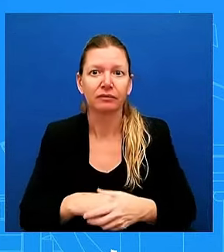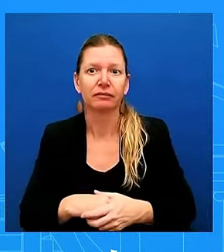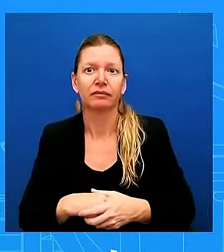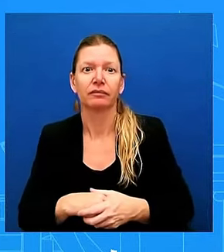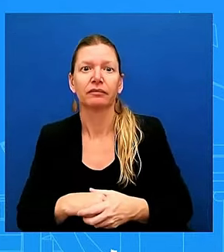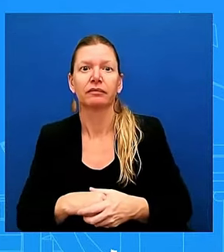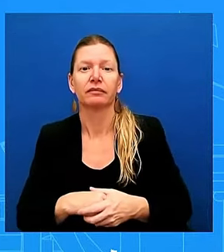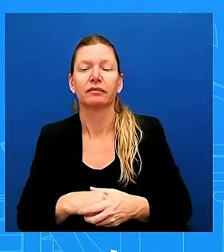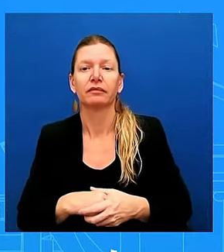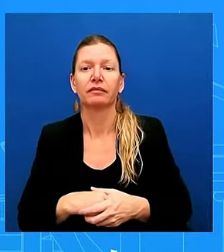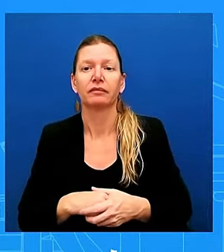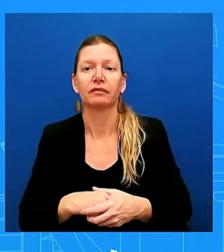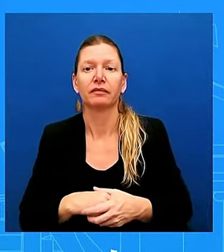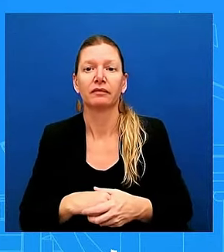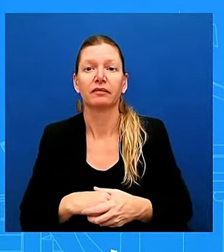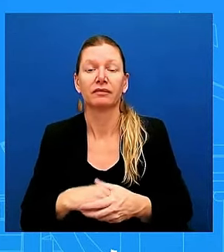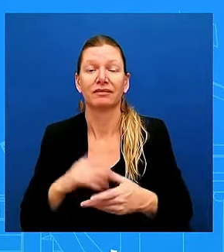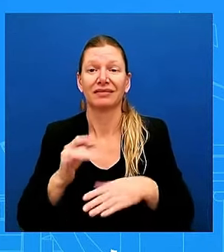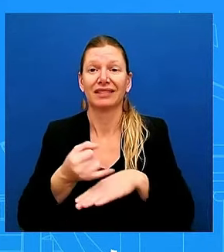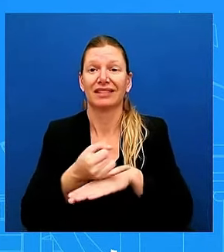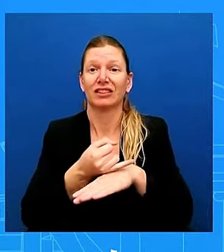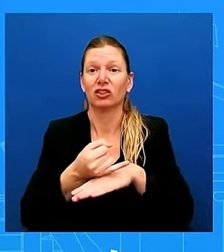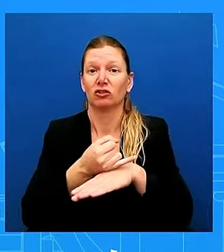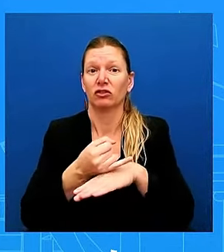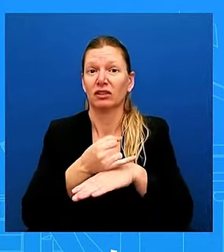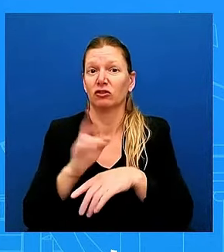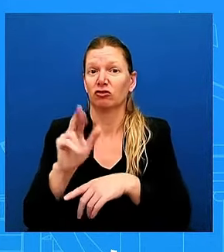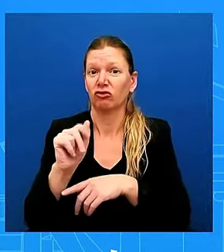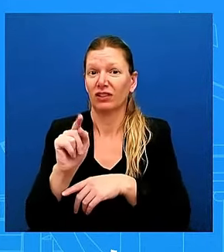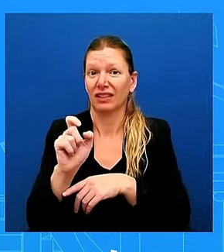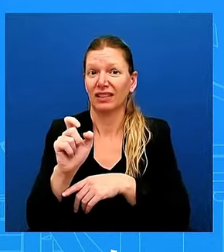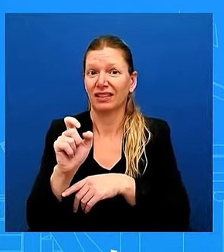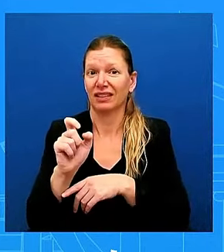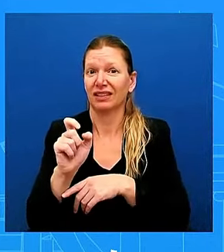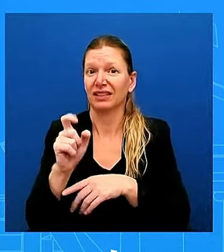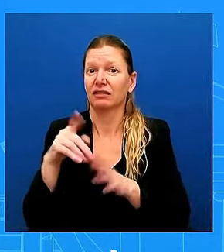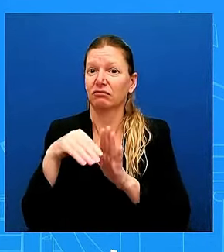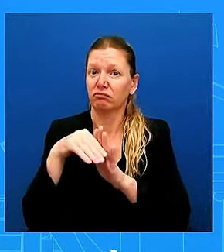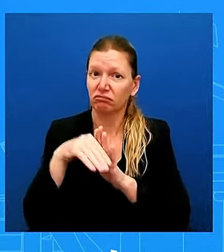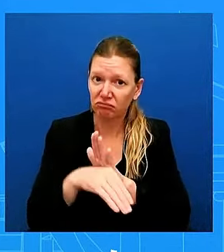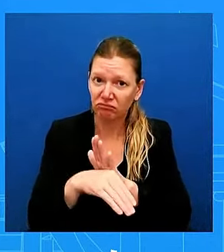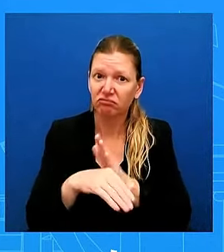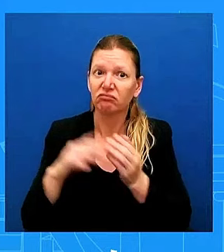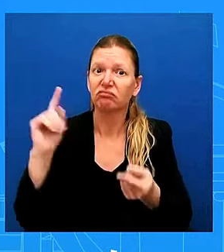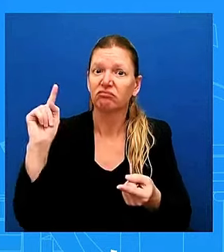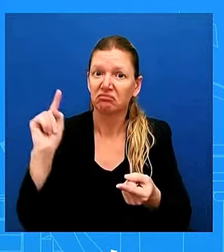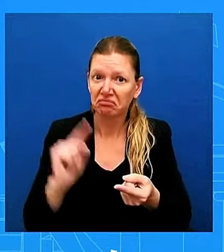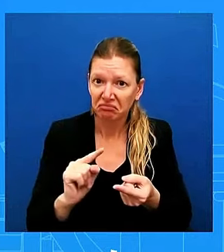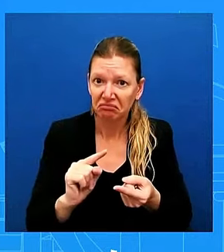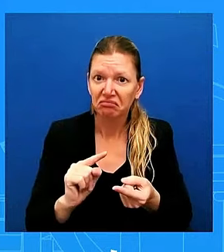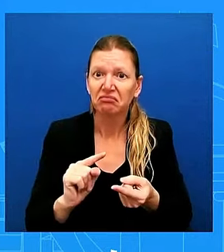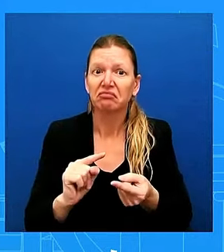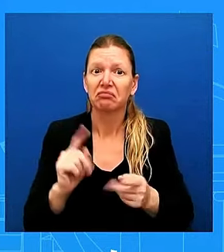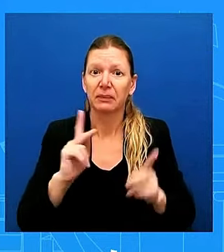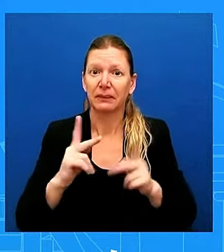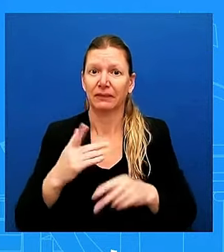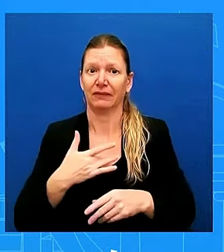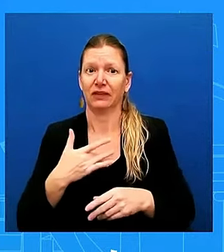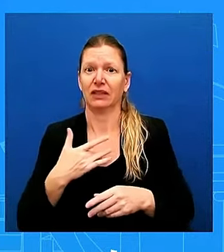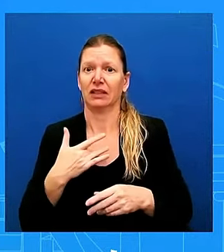and that's going to enable consumers to feel more confident about investing in some of those bigger ticket items.